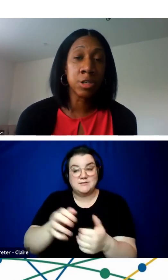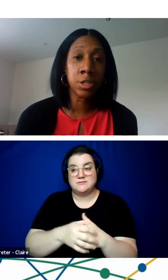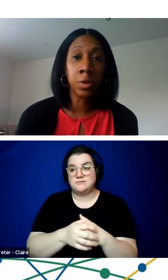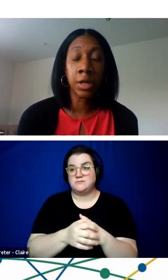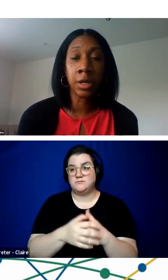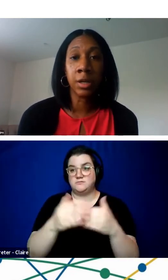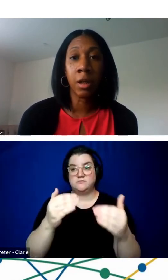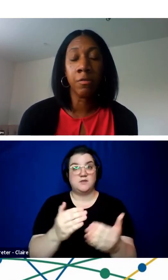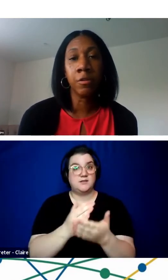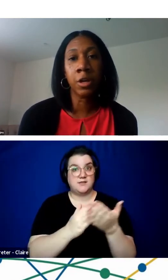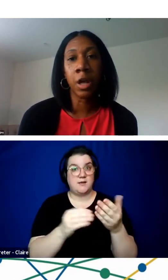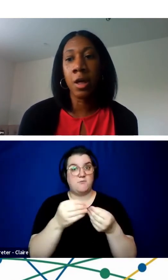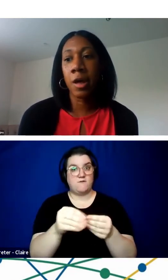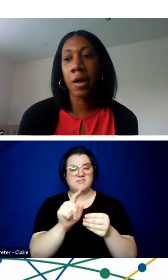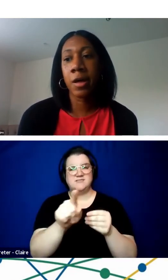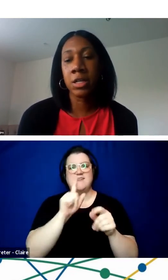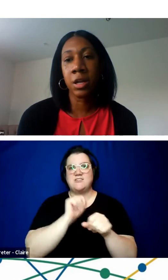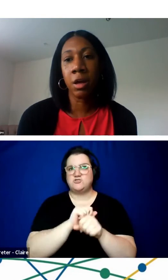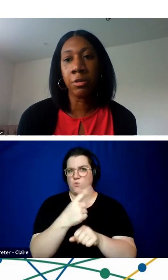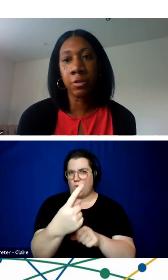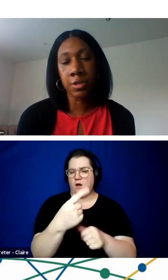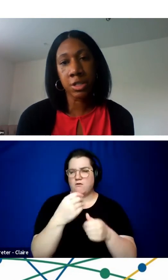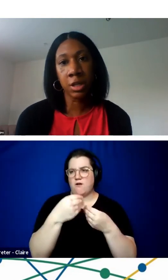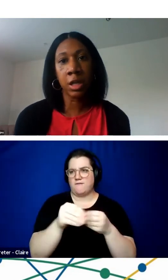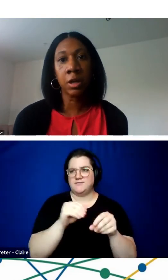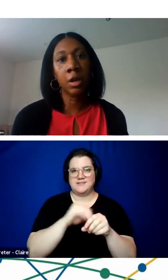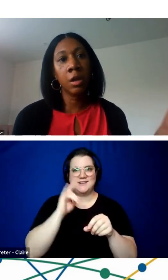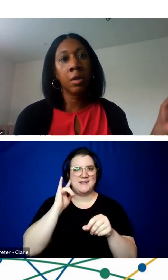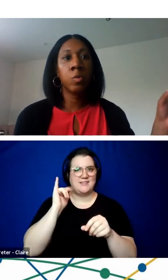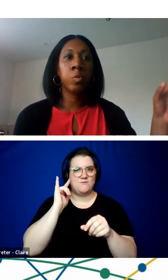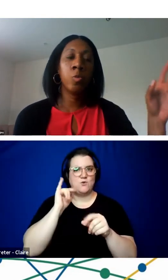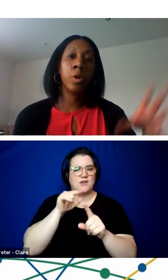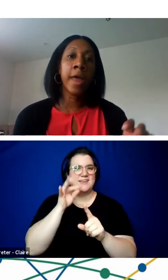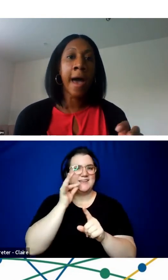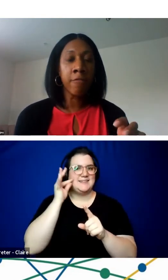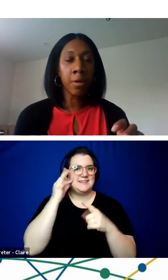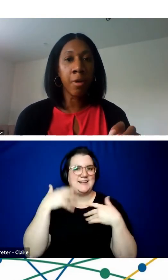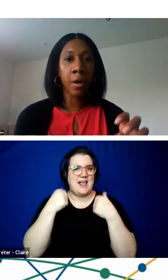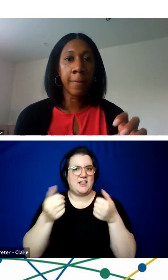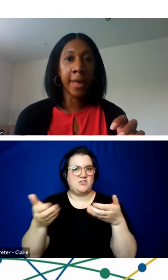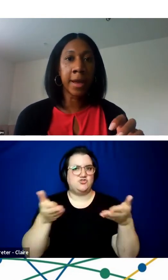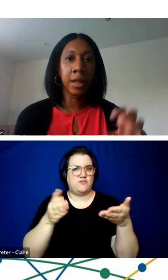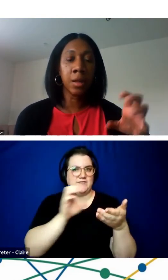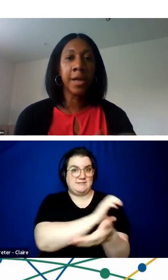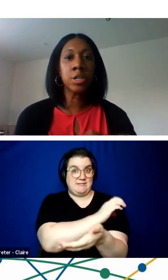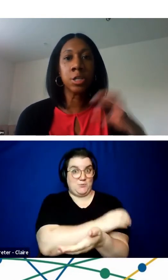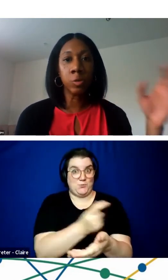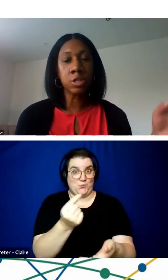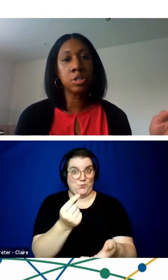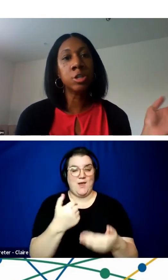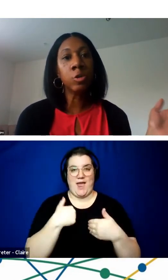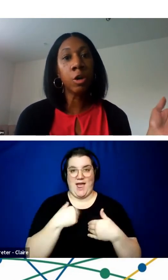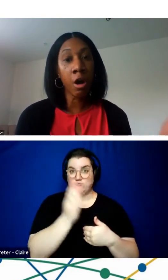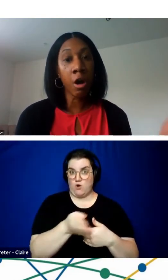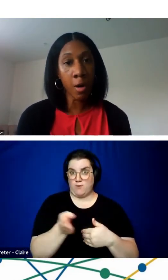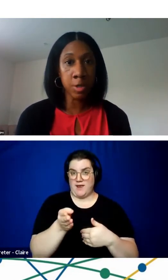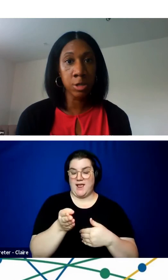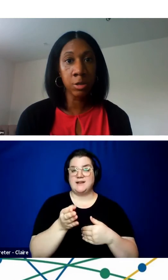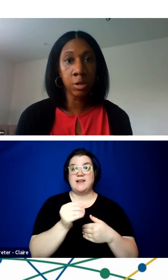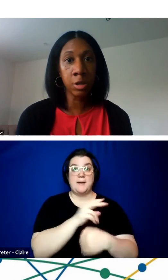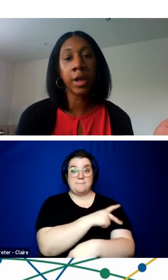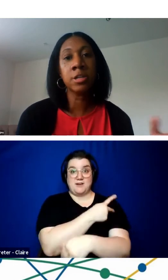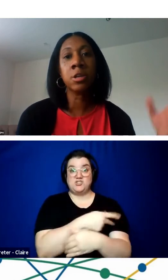offices, actually one in California, Indian Health Service Clinic, would have the broadband and the patient would still